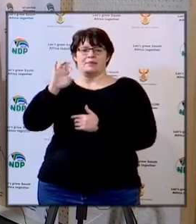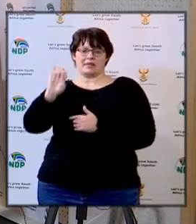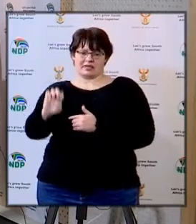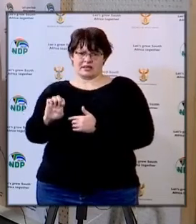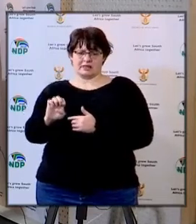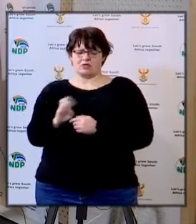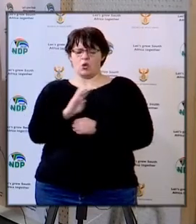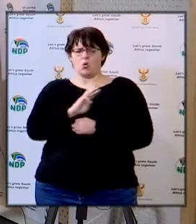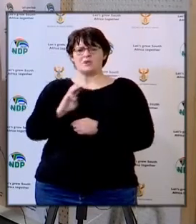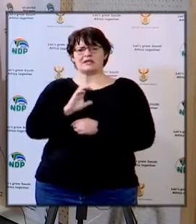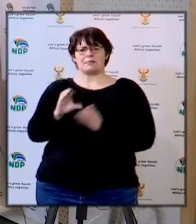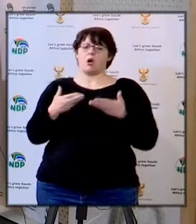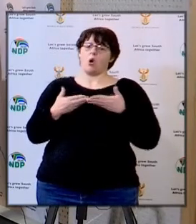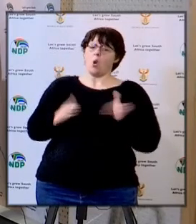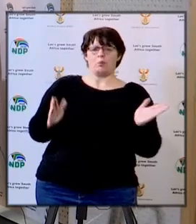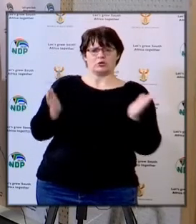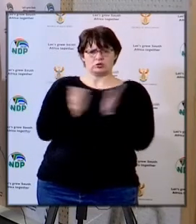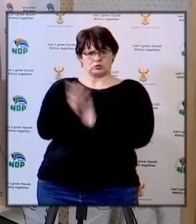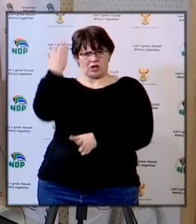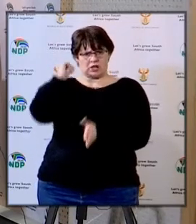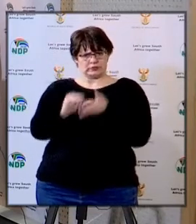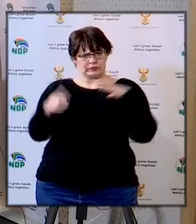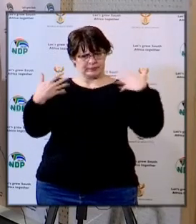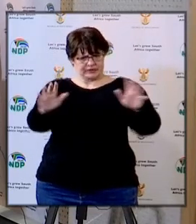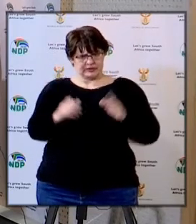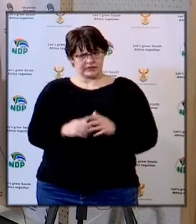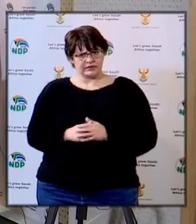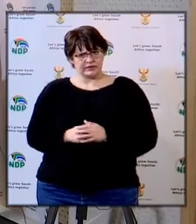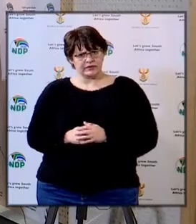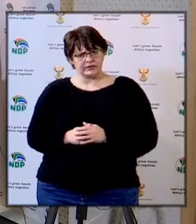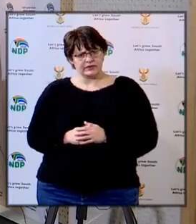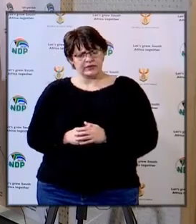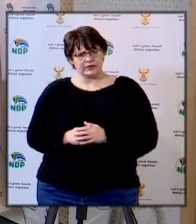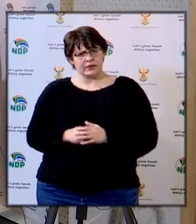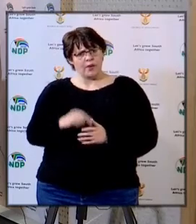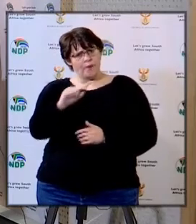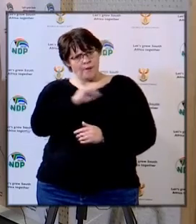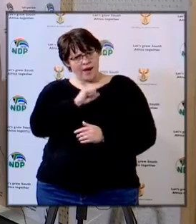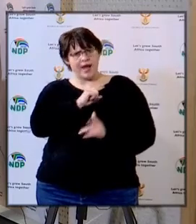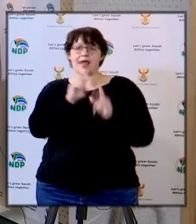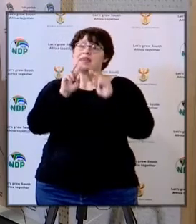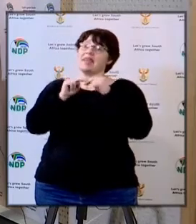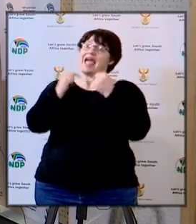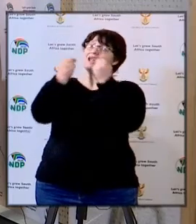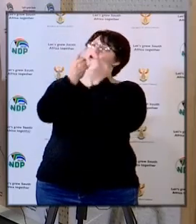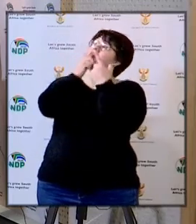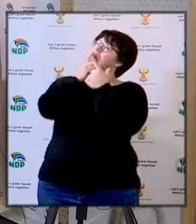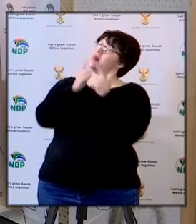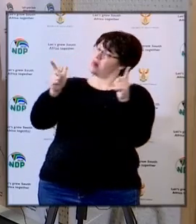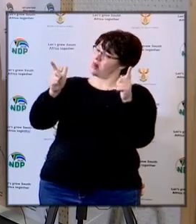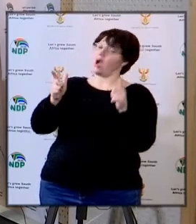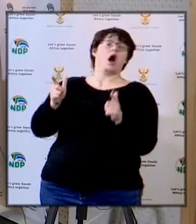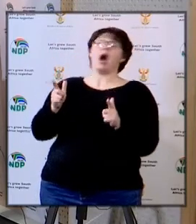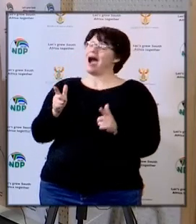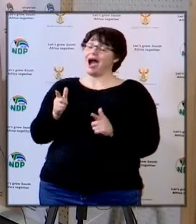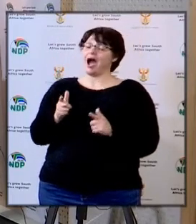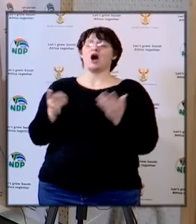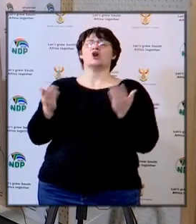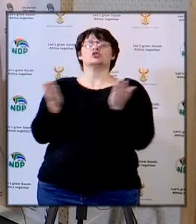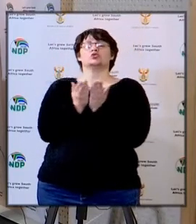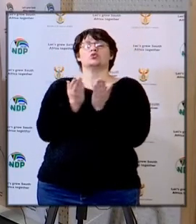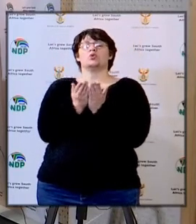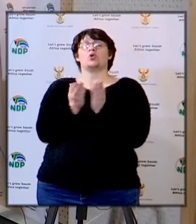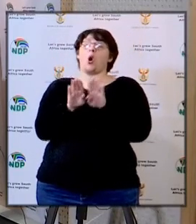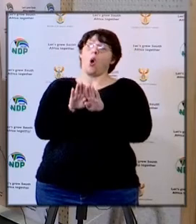the western cape to go ahead and open schools last week when there was a national directive from the minister that